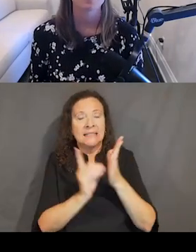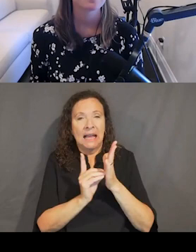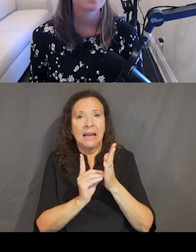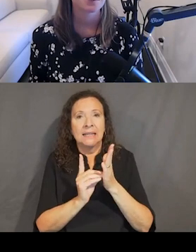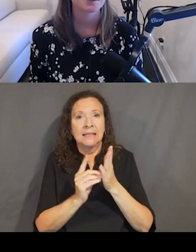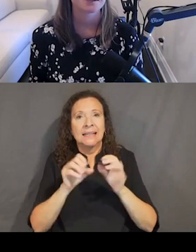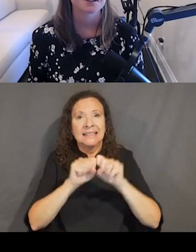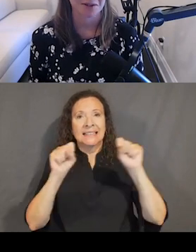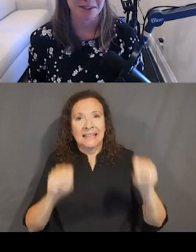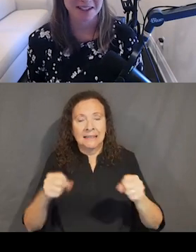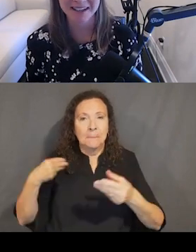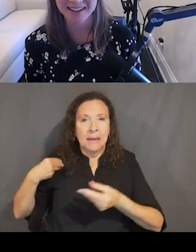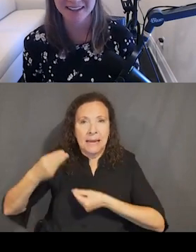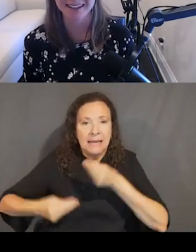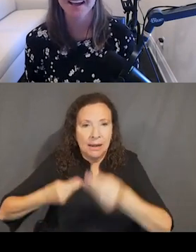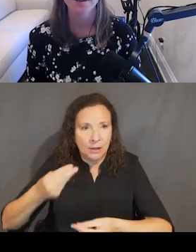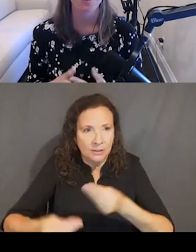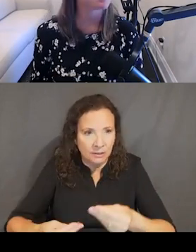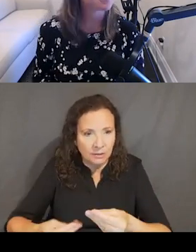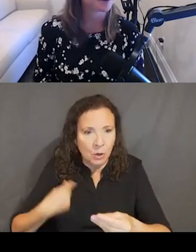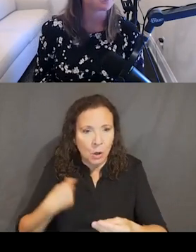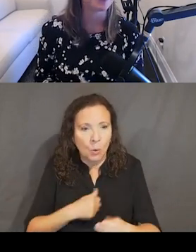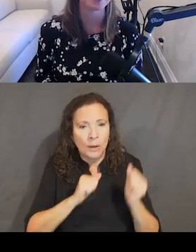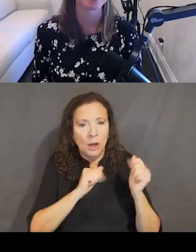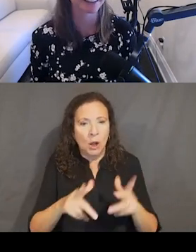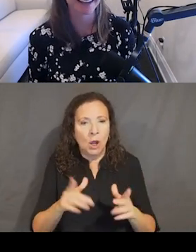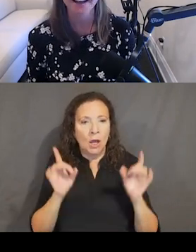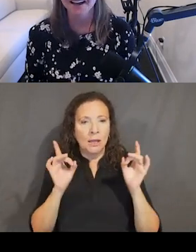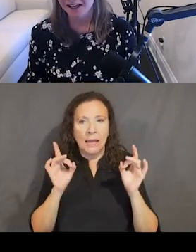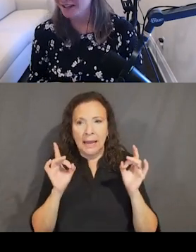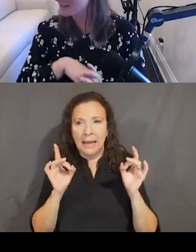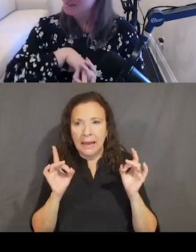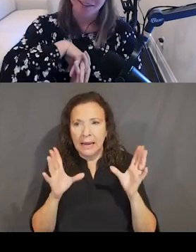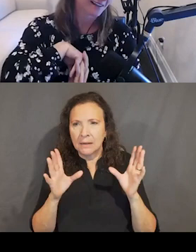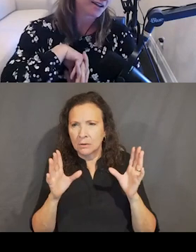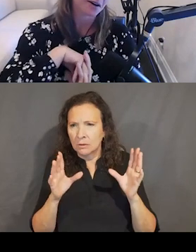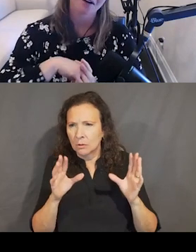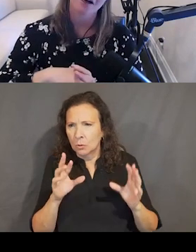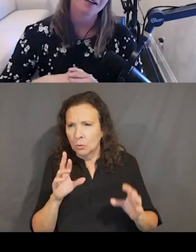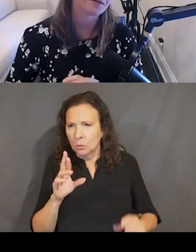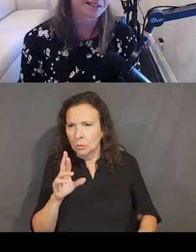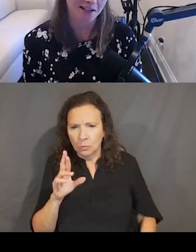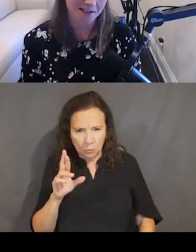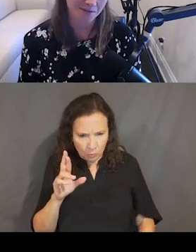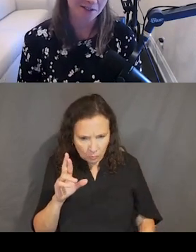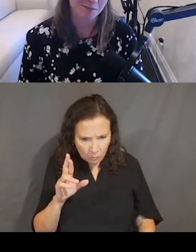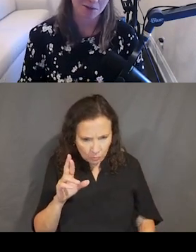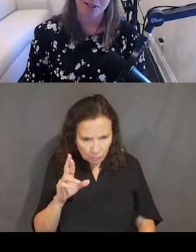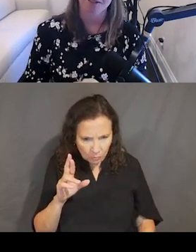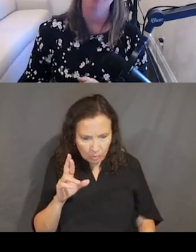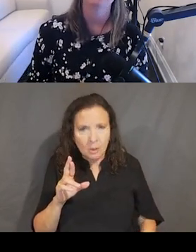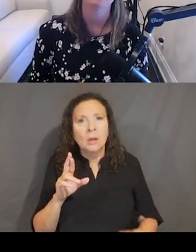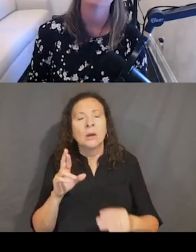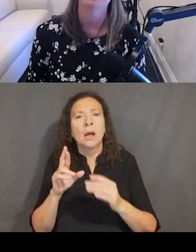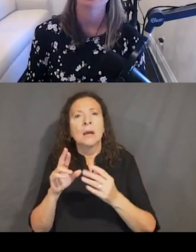So one thing we all hate is rework. I grew up on a farm and, you know, I had to fix a lot of stuff because I